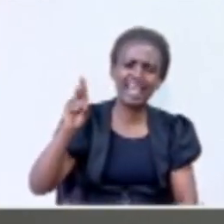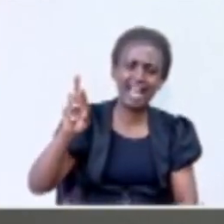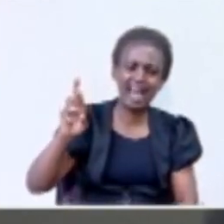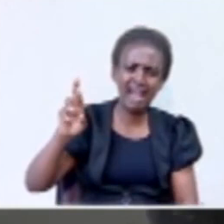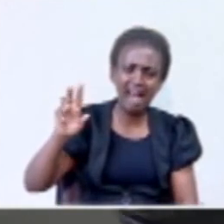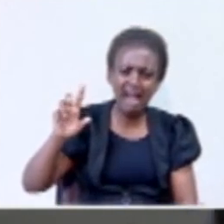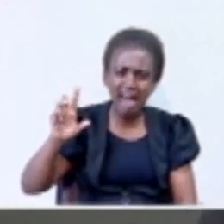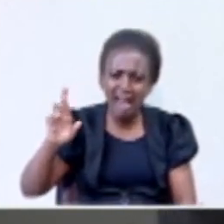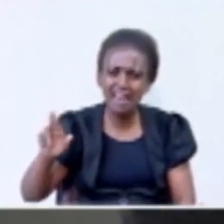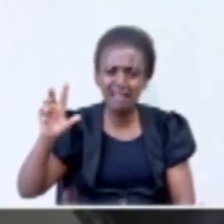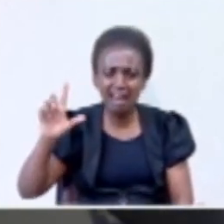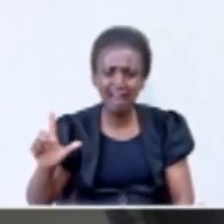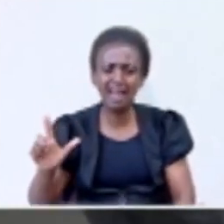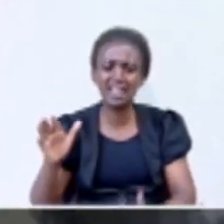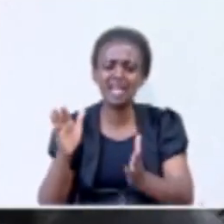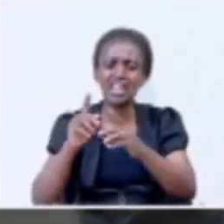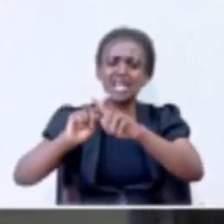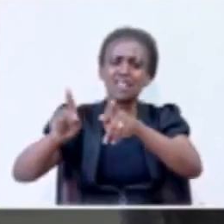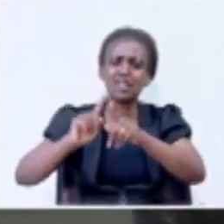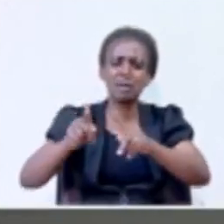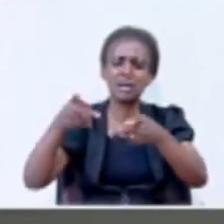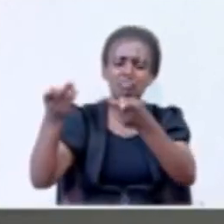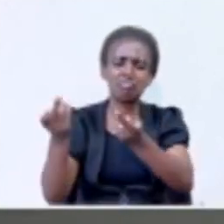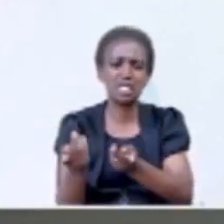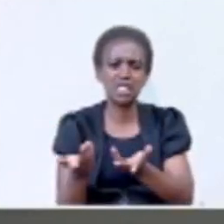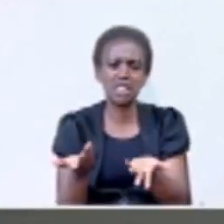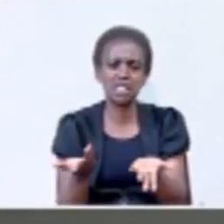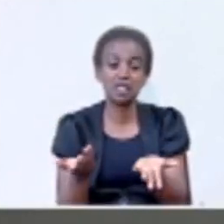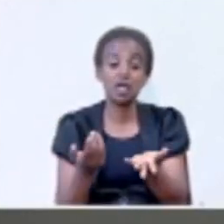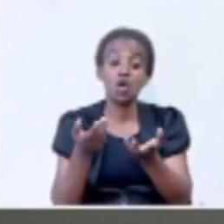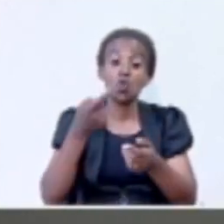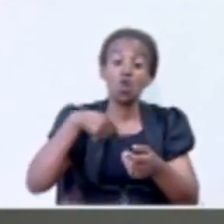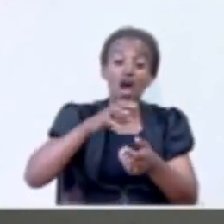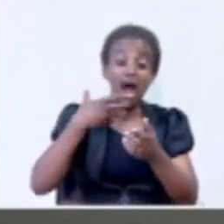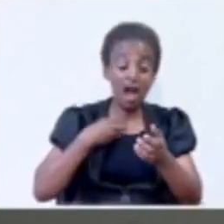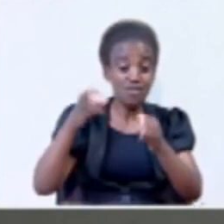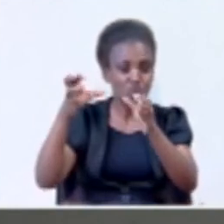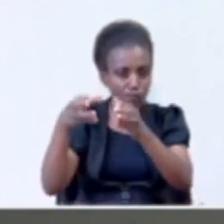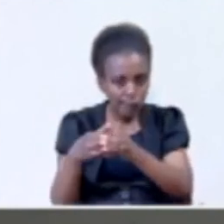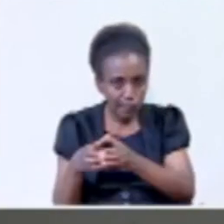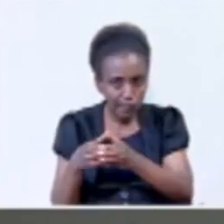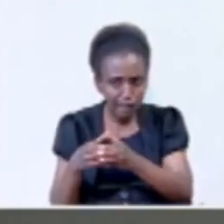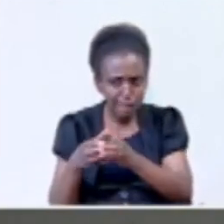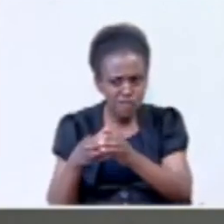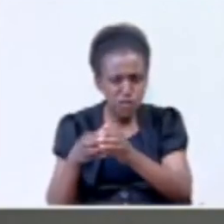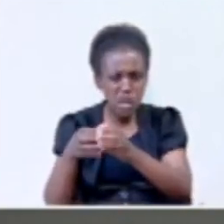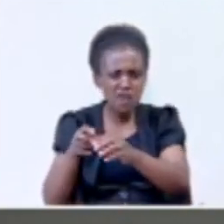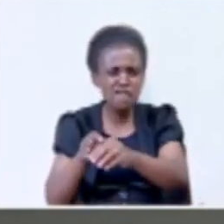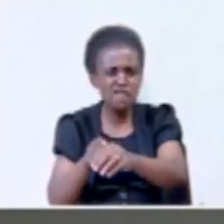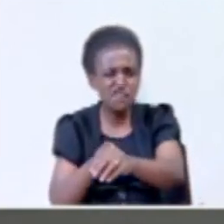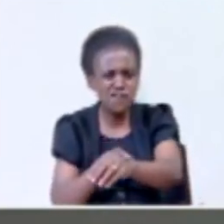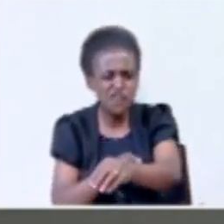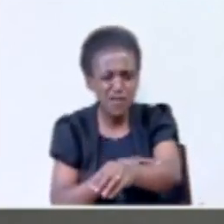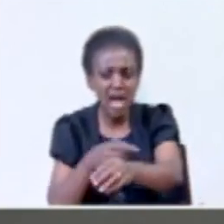kept breaking up into different pieces, and we have those groups that have gone as far south to